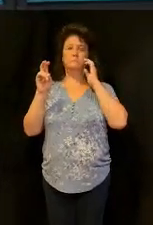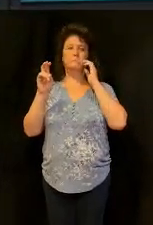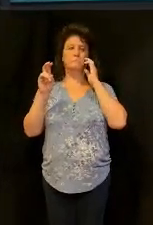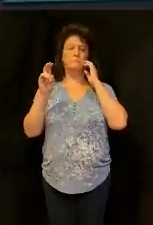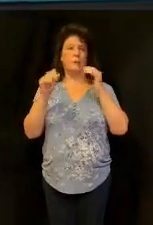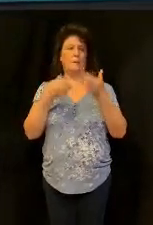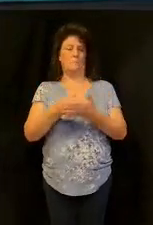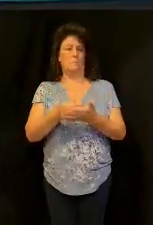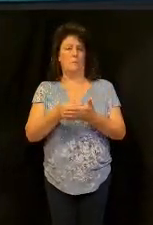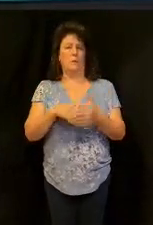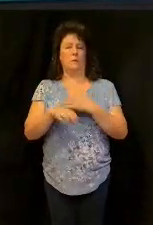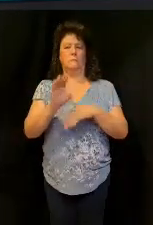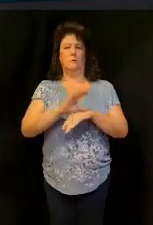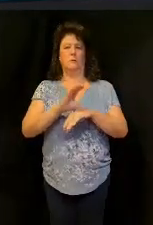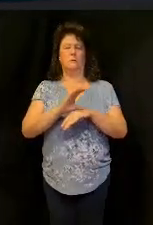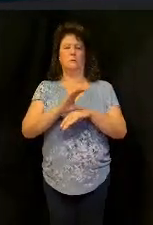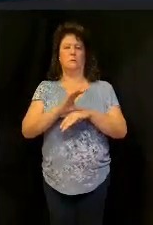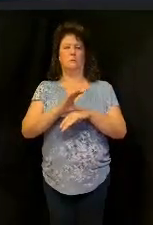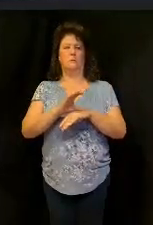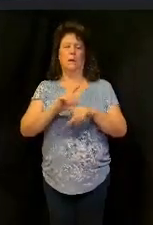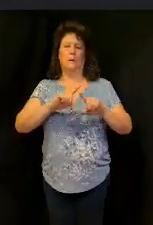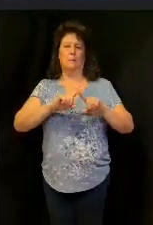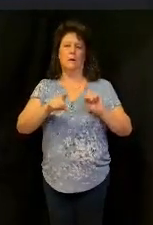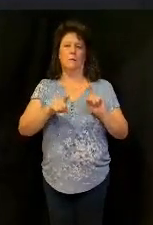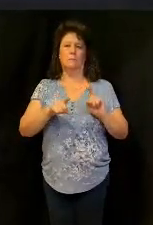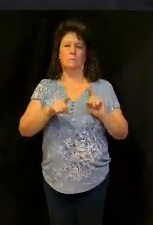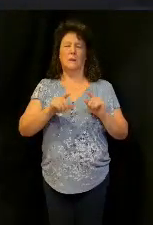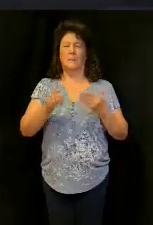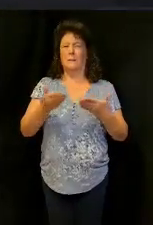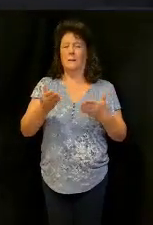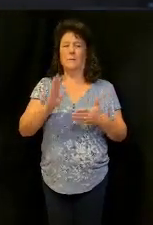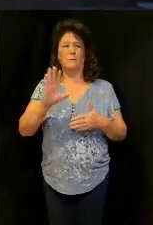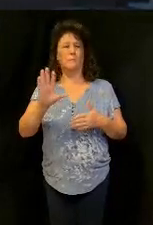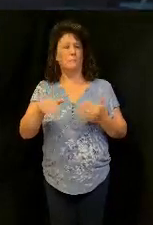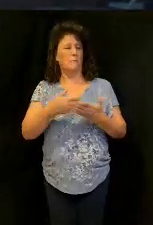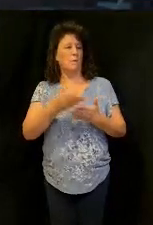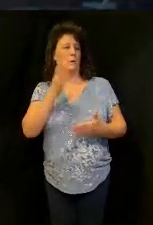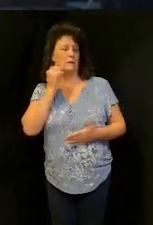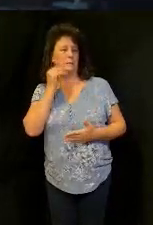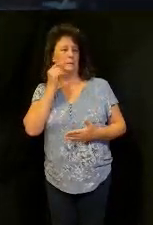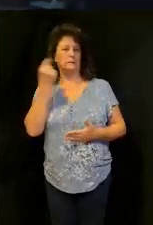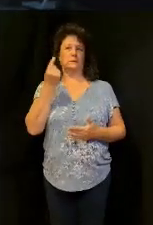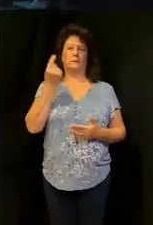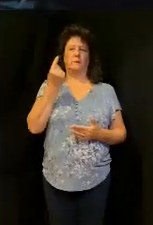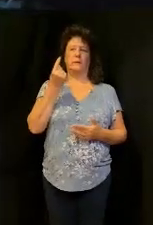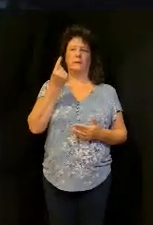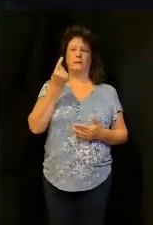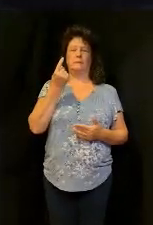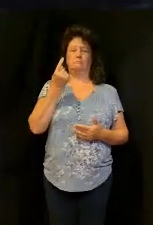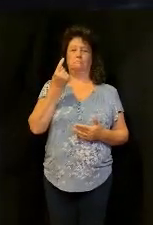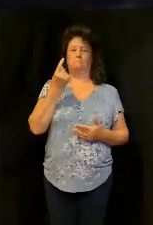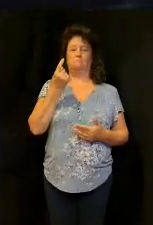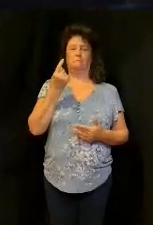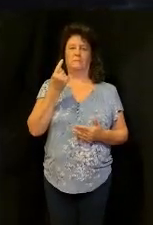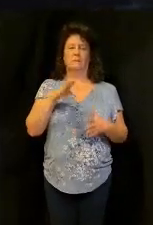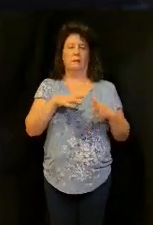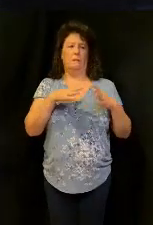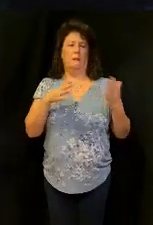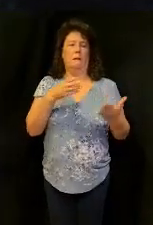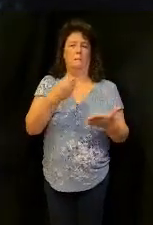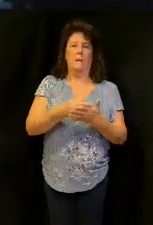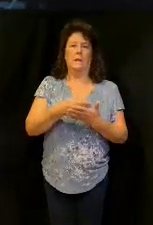we've all saw some of the gimmicks, and the things that's been said, know, you, you know, whether that you're more spiritual, because you have a lot of money, or